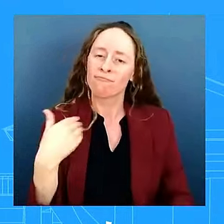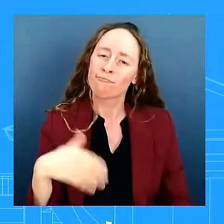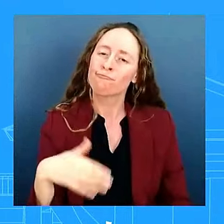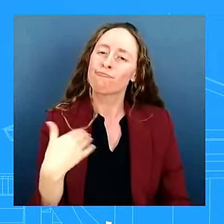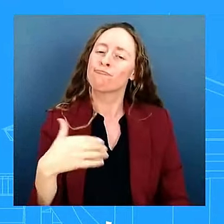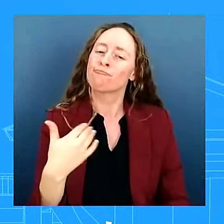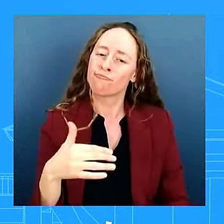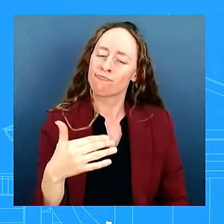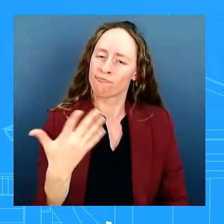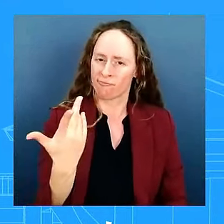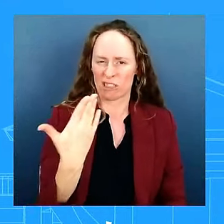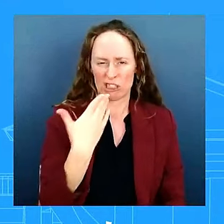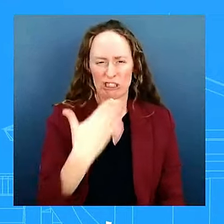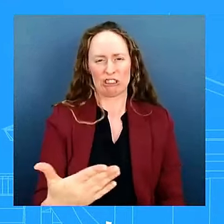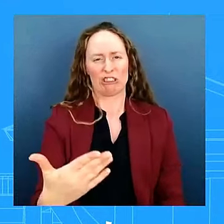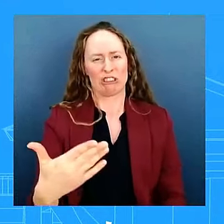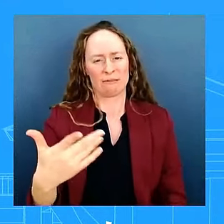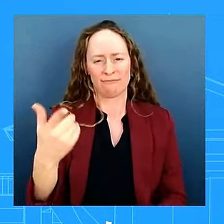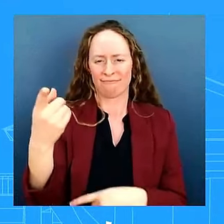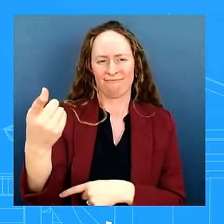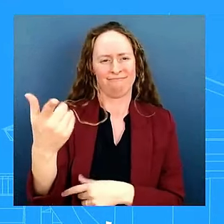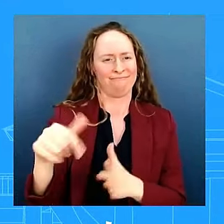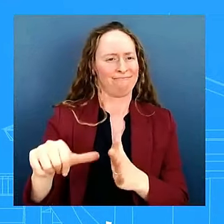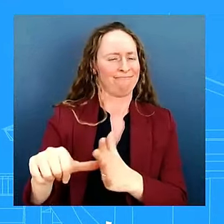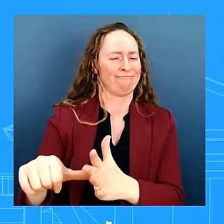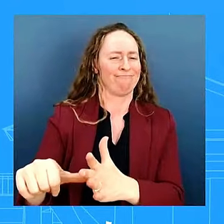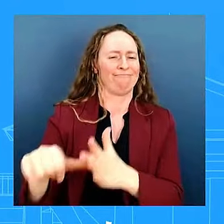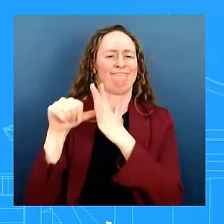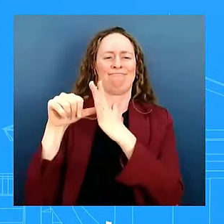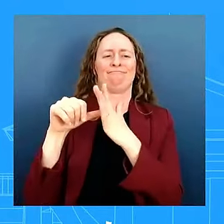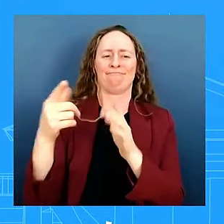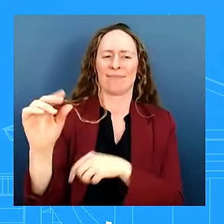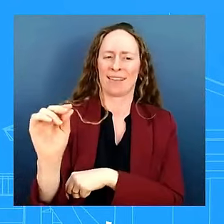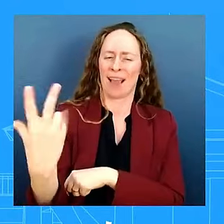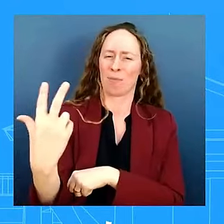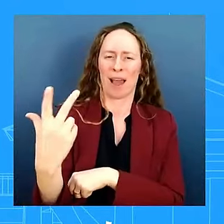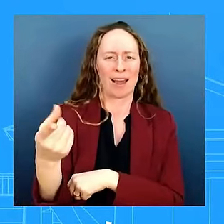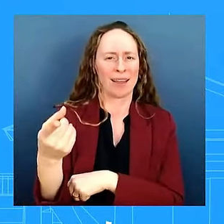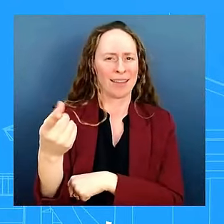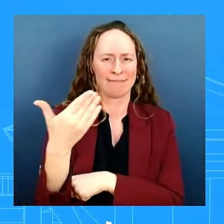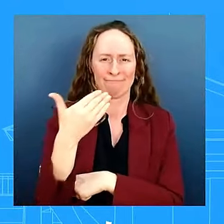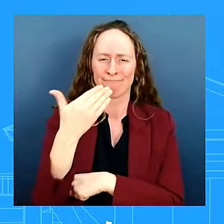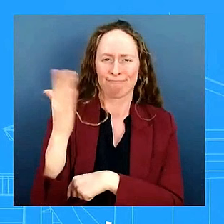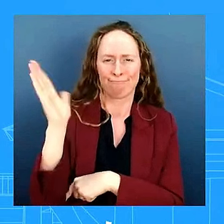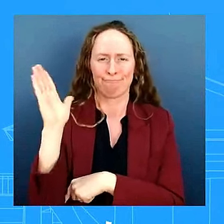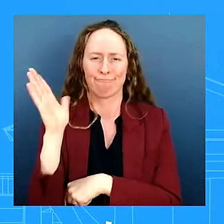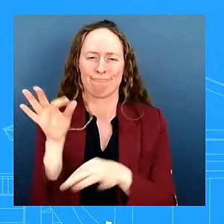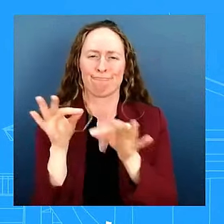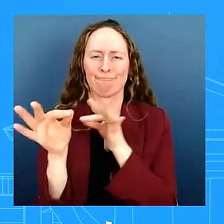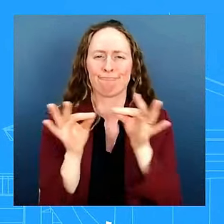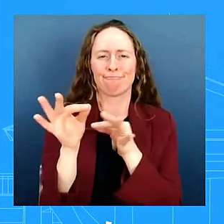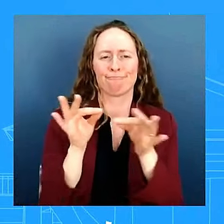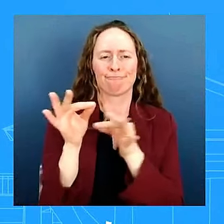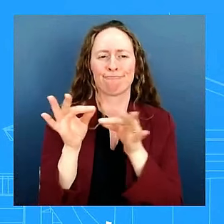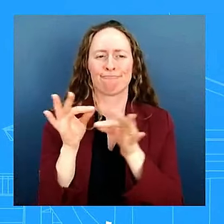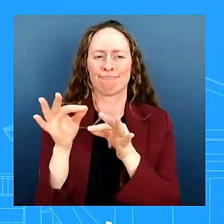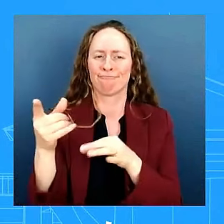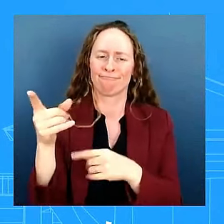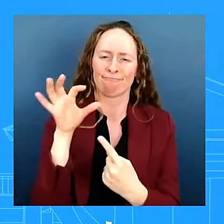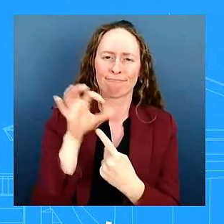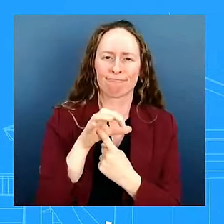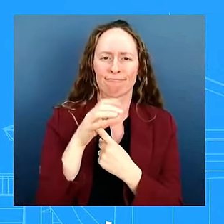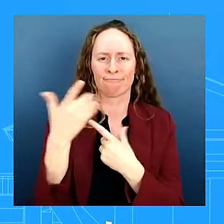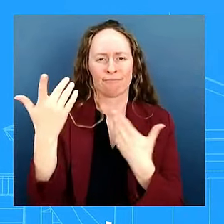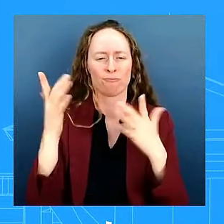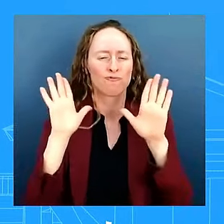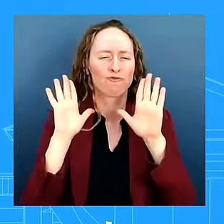uh from the leader who he's been working uh with for the past three and a half years side by side and uh he heard